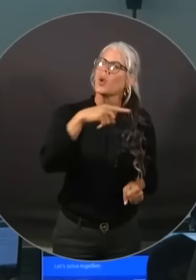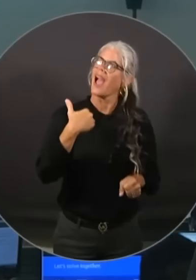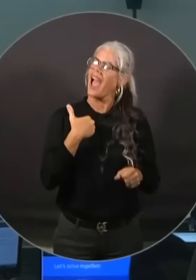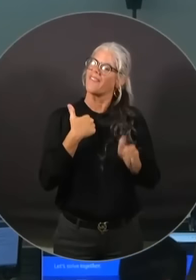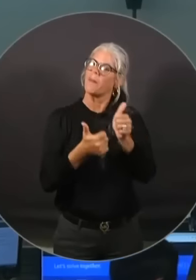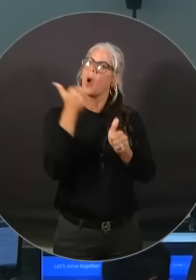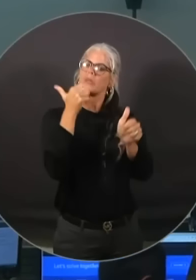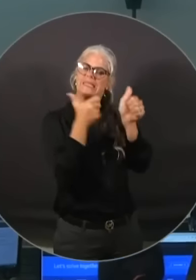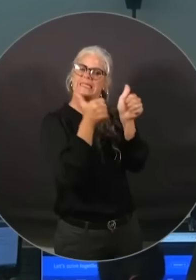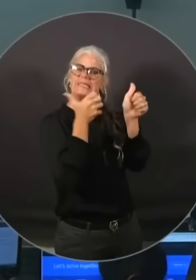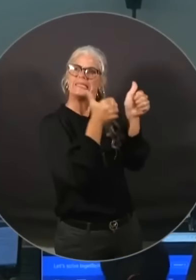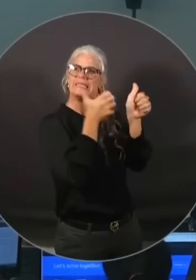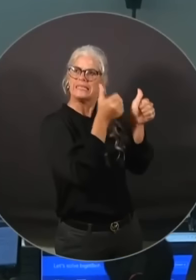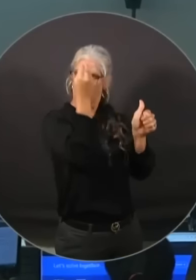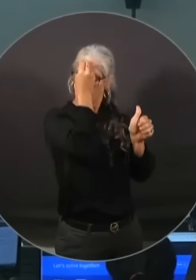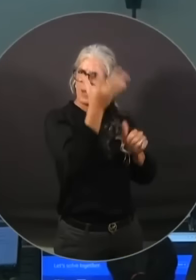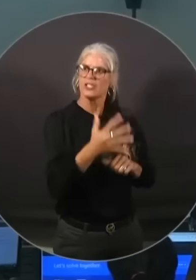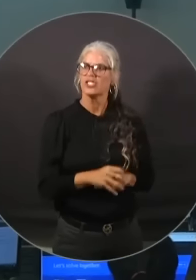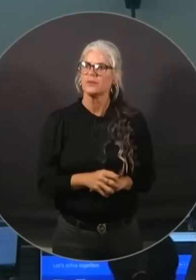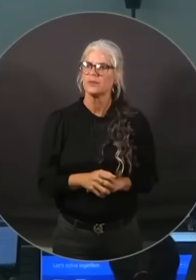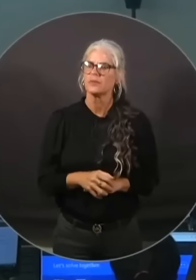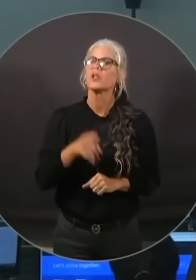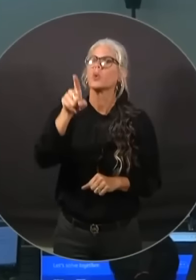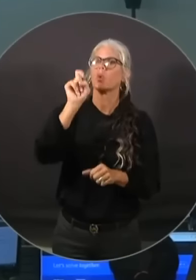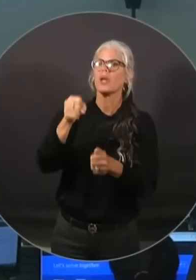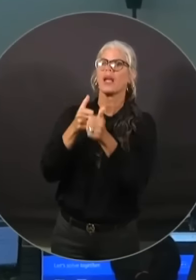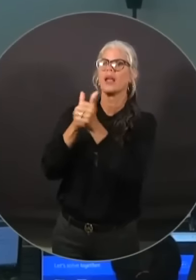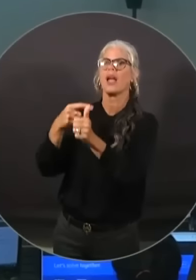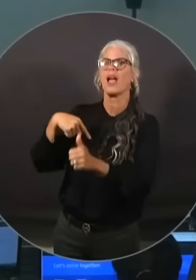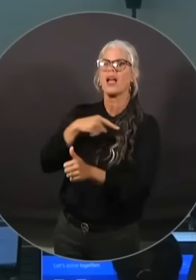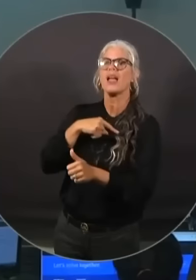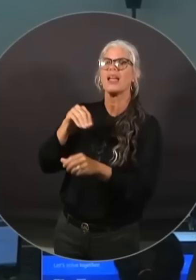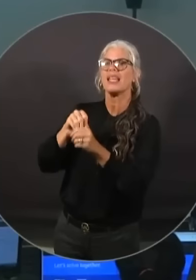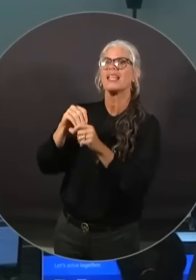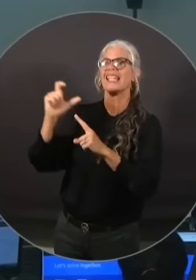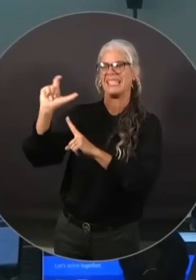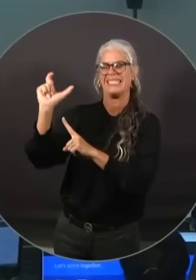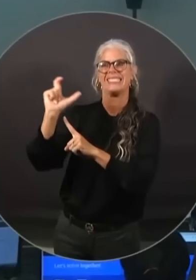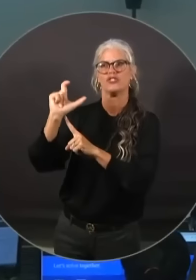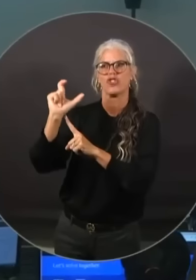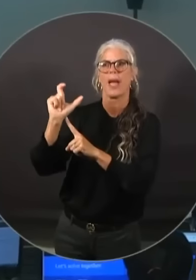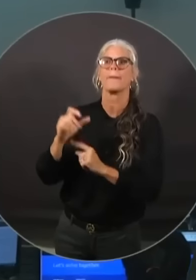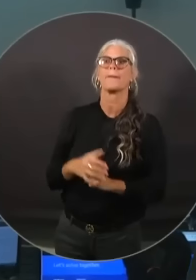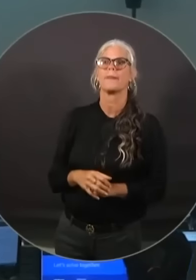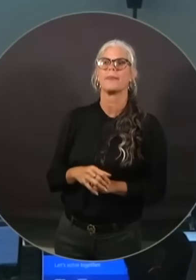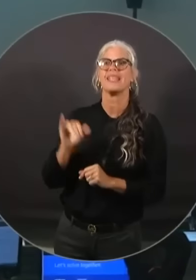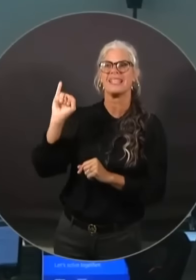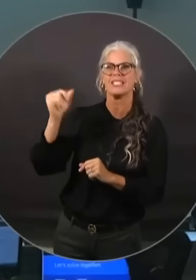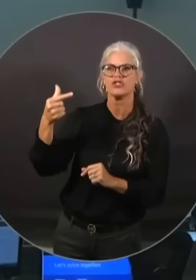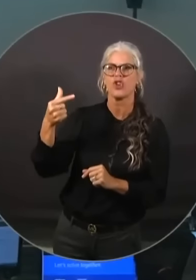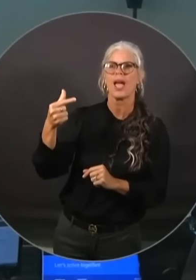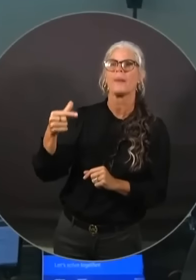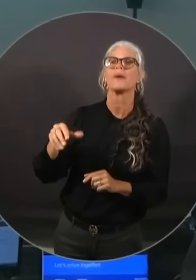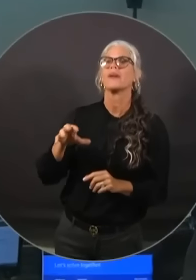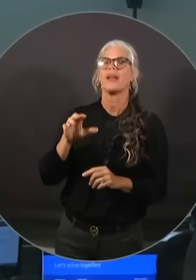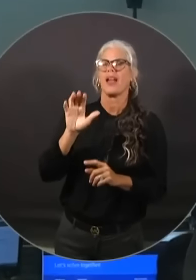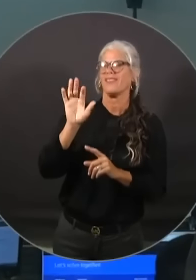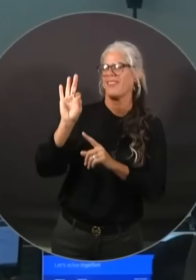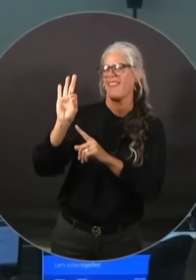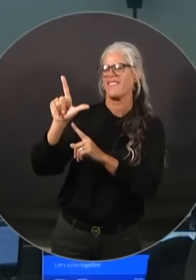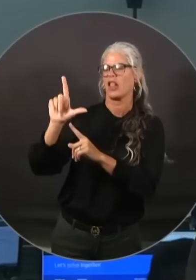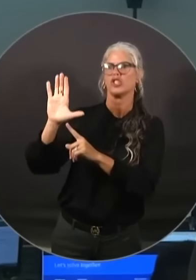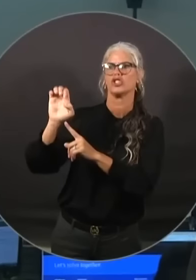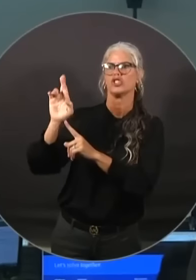continue to follow us on x and instagram at flscrt that's at fl cert and on facebook at